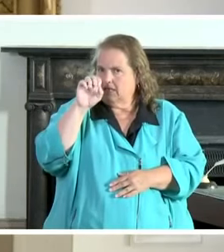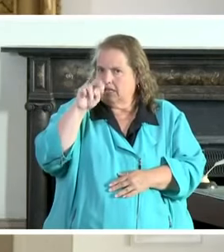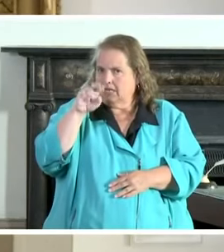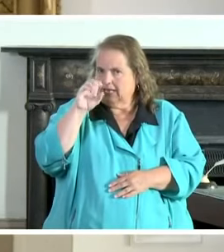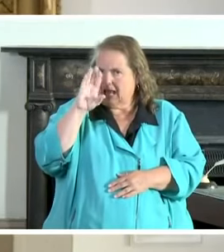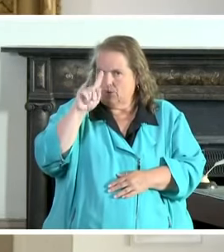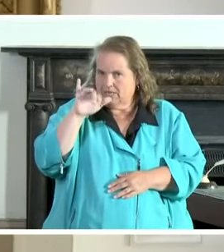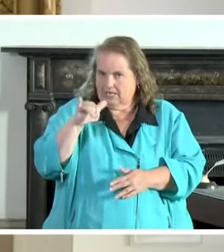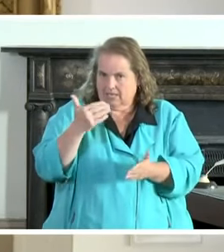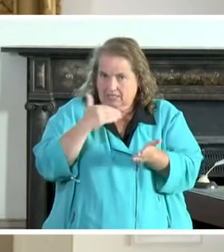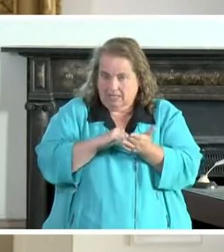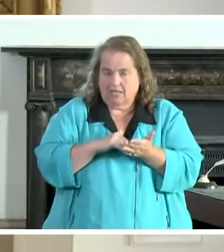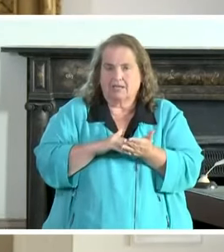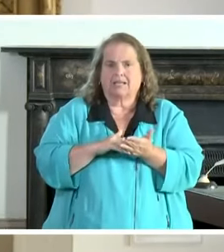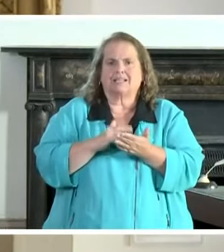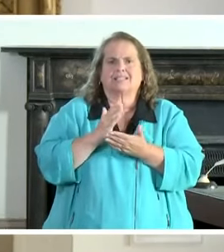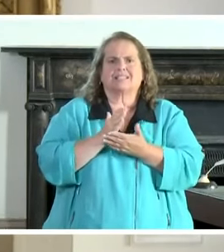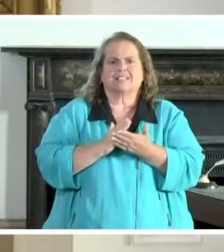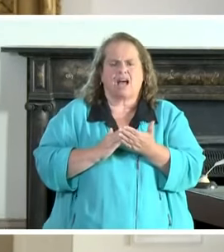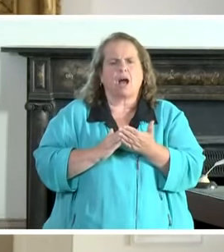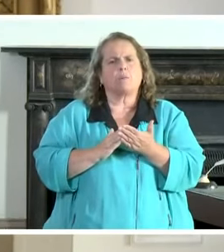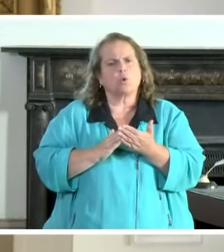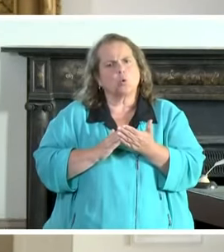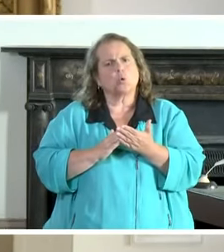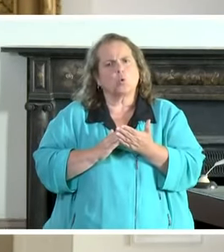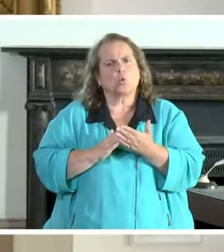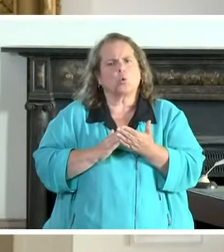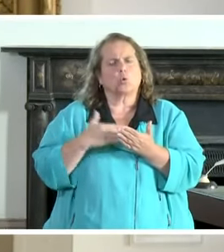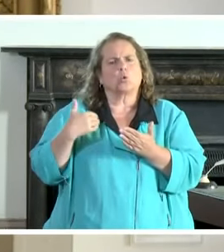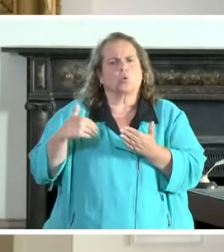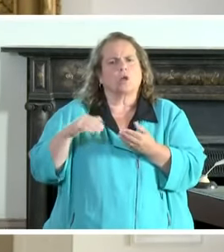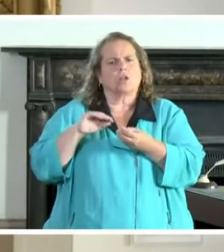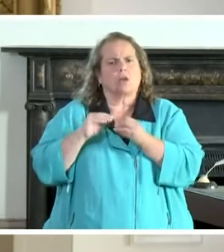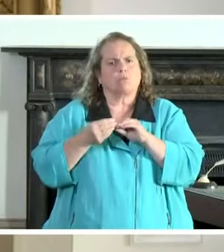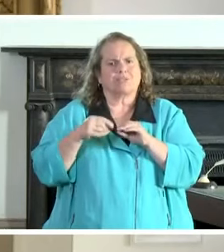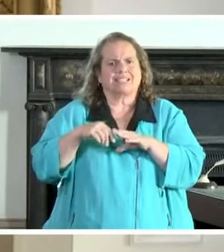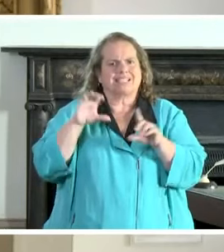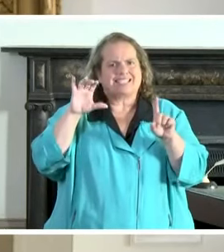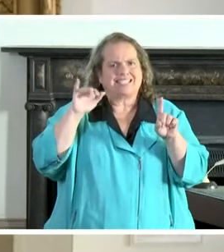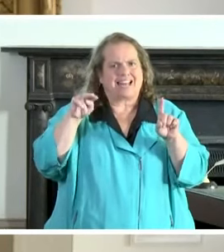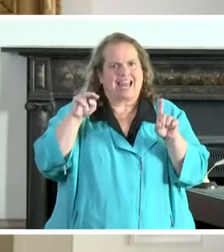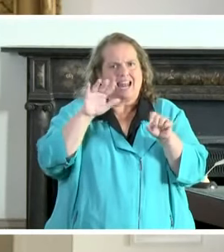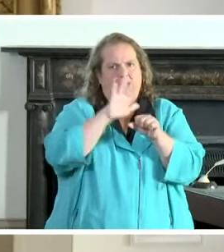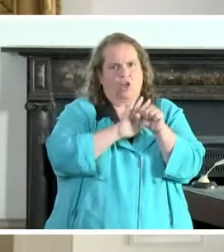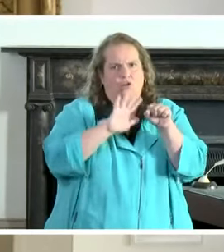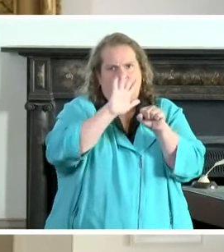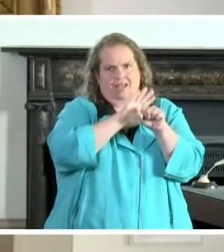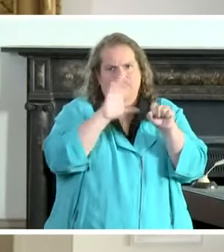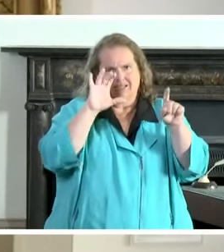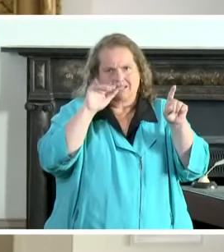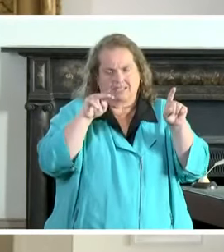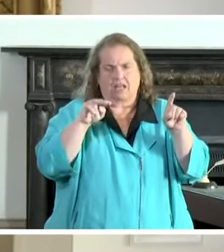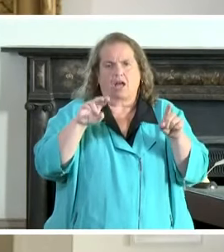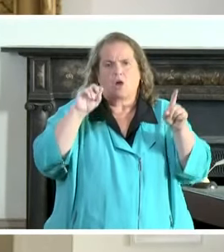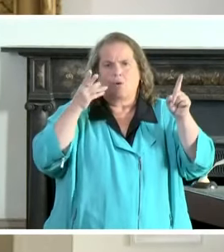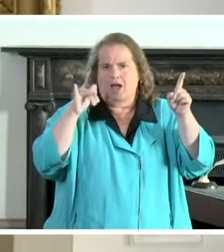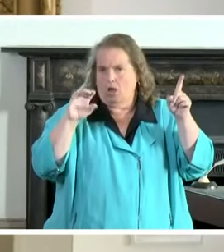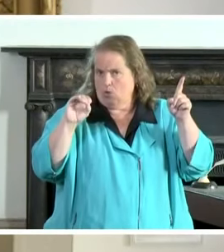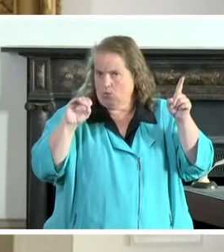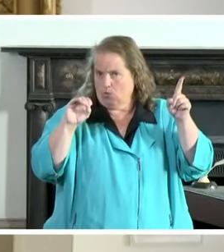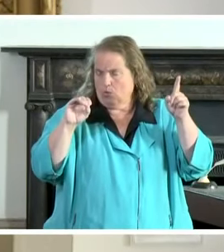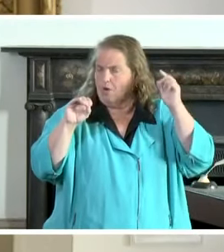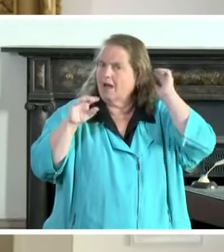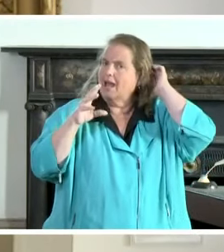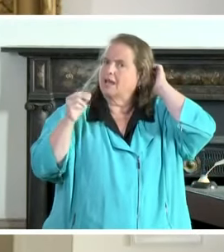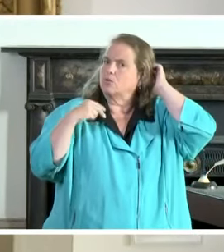actually seeing some disturbing numbers uh in the cincinnati area it's a significant issue in ohio and